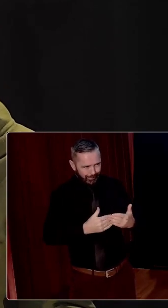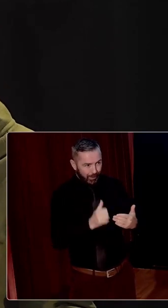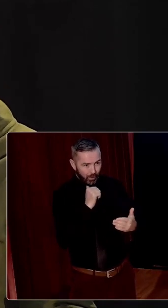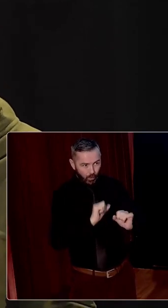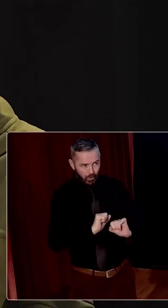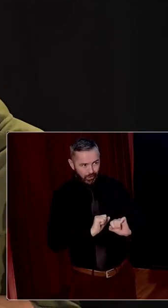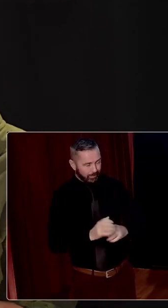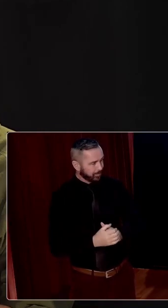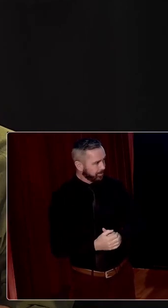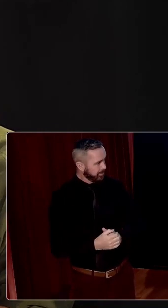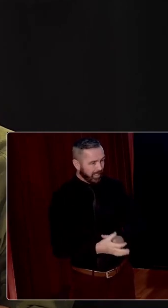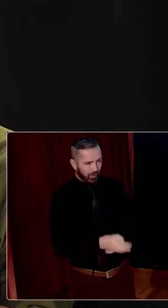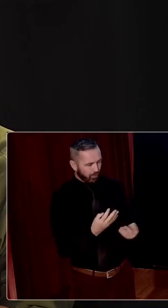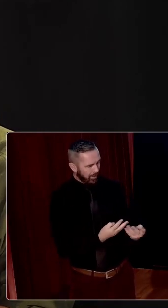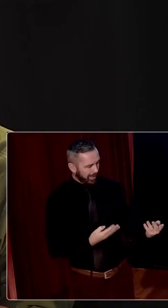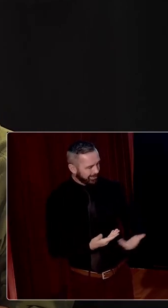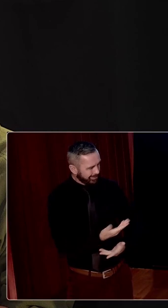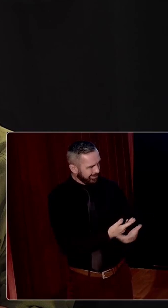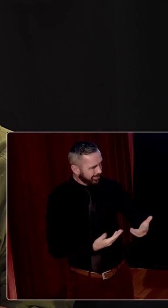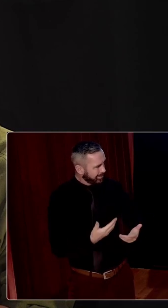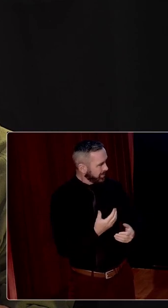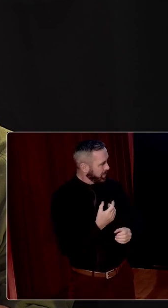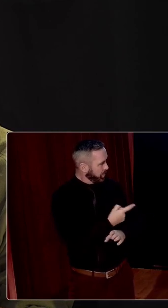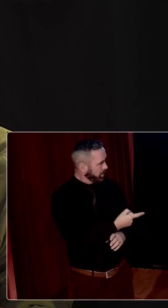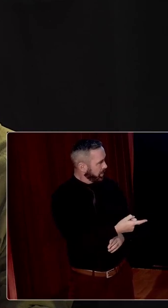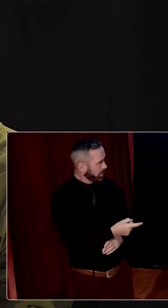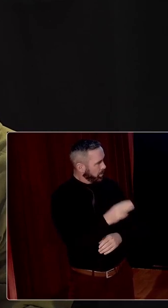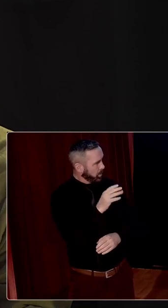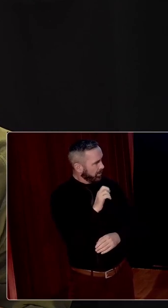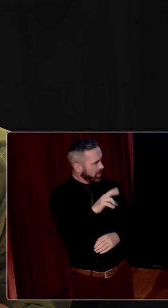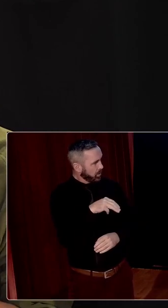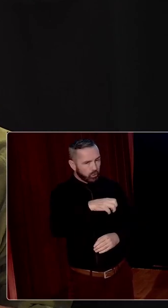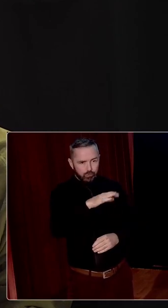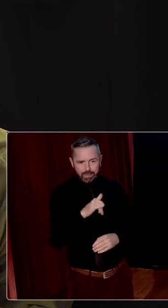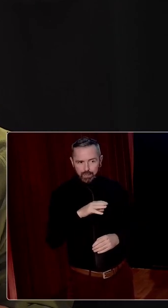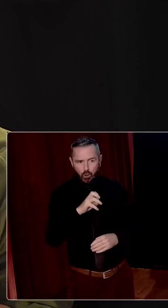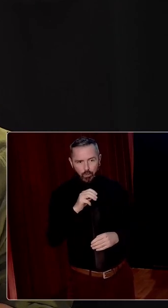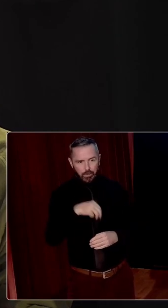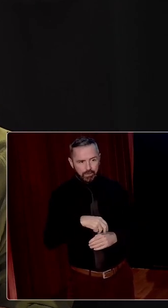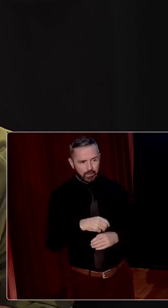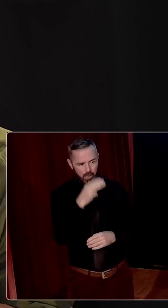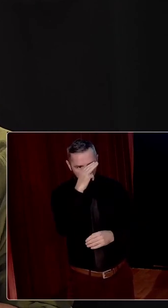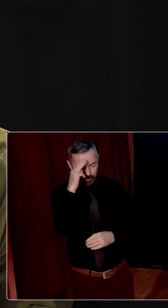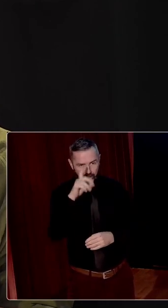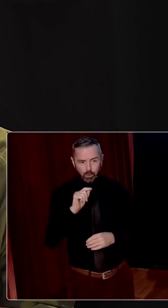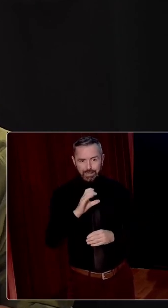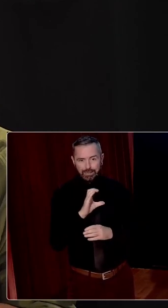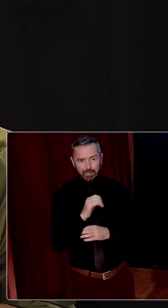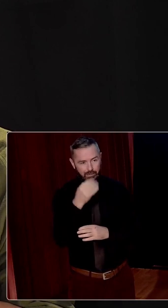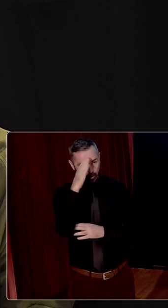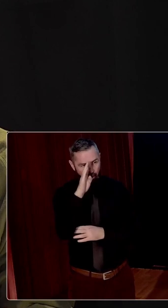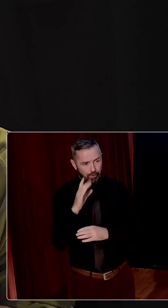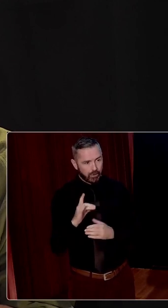have a fabulous panel to discuss those things. Beside me, Professor Marie Coleman, Professor of 20th Century Irish History